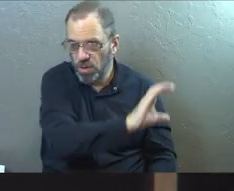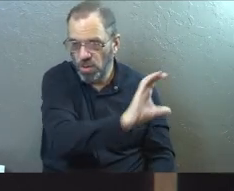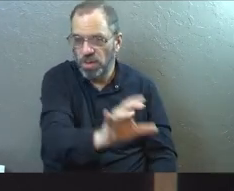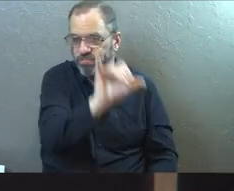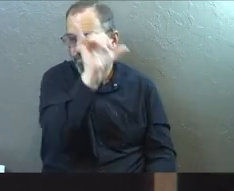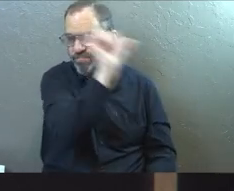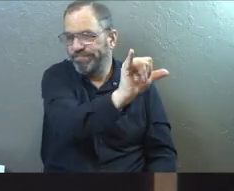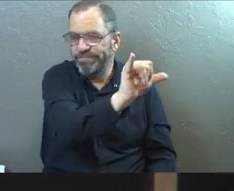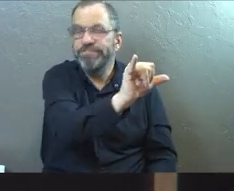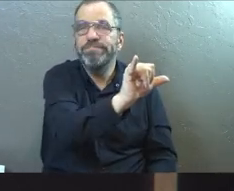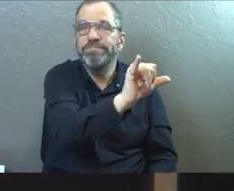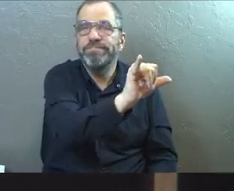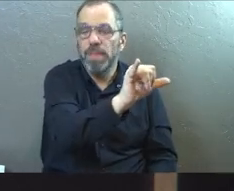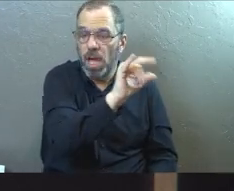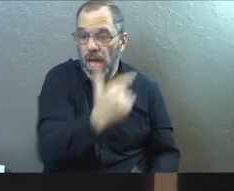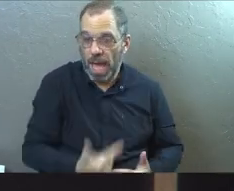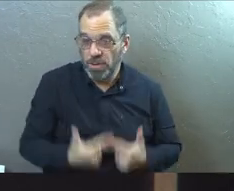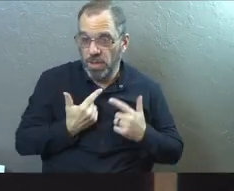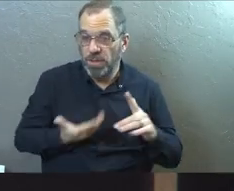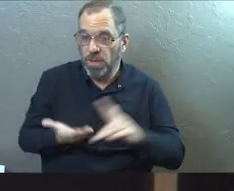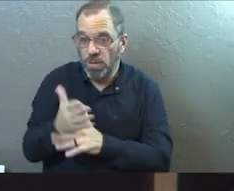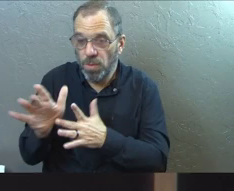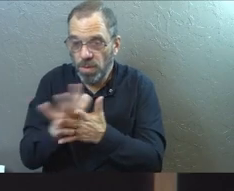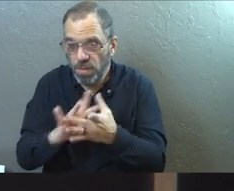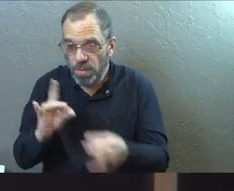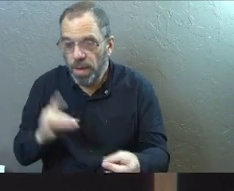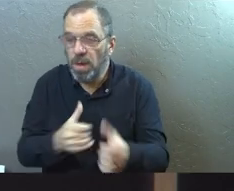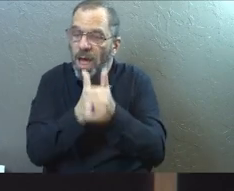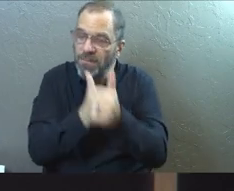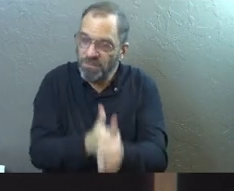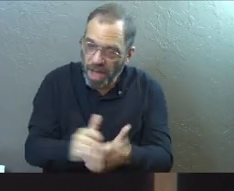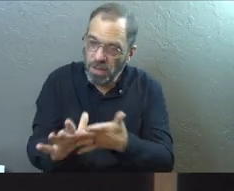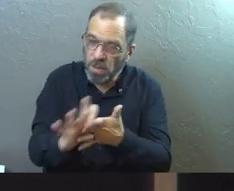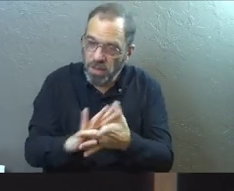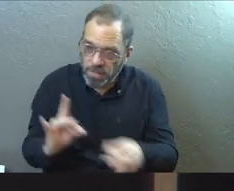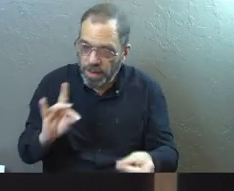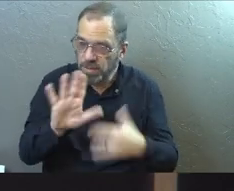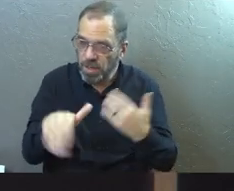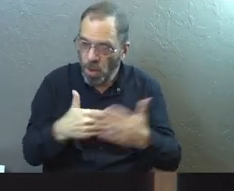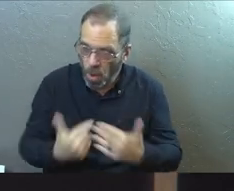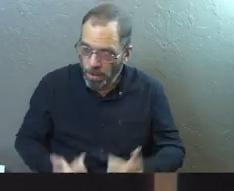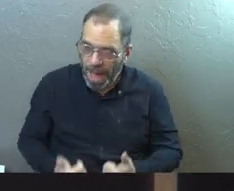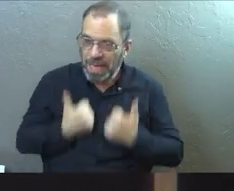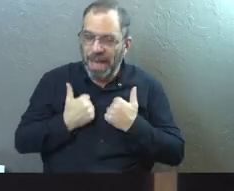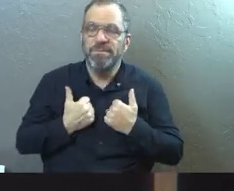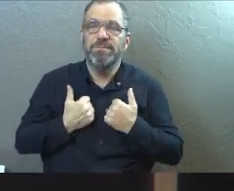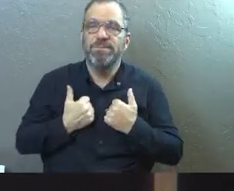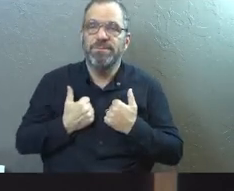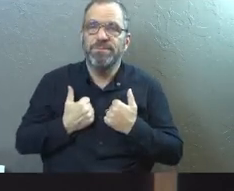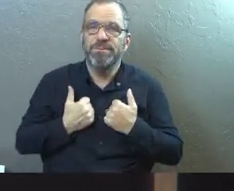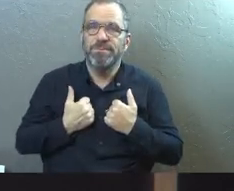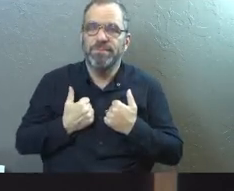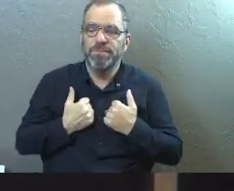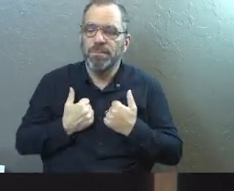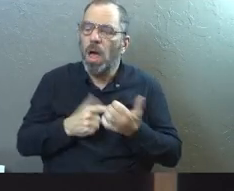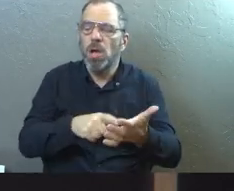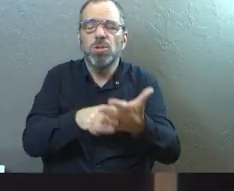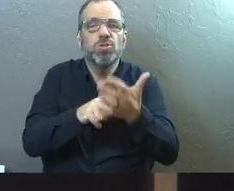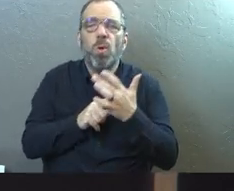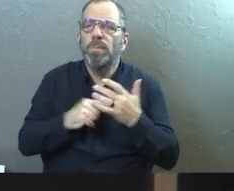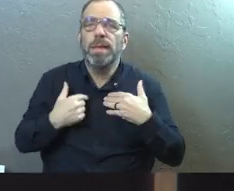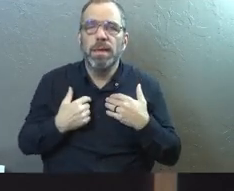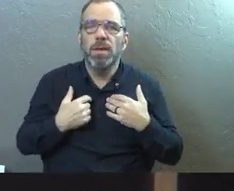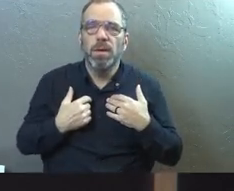them there. Since we are living by the Spirit, let us follow the Spirit's leading in every part of our lives. God, show me my blind